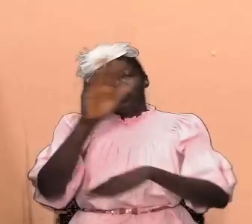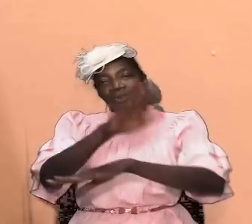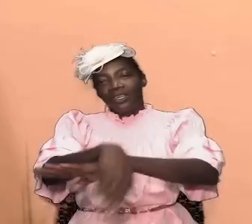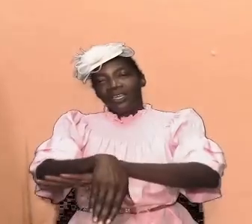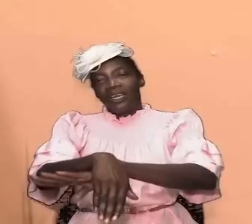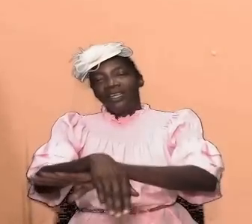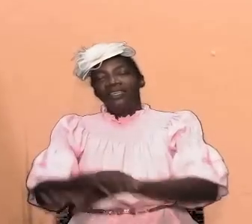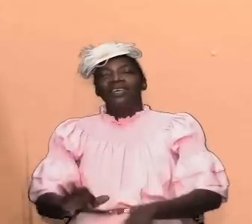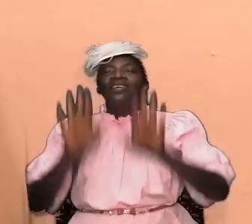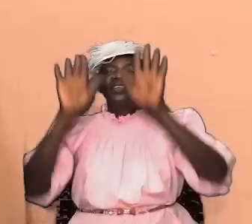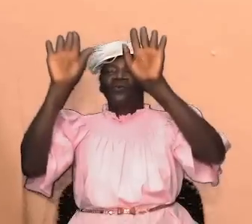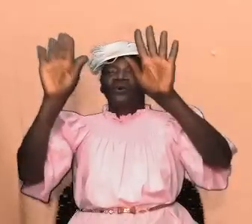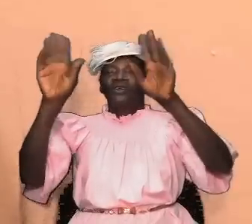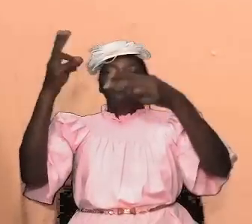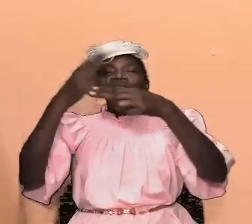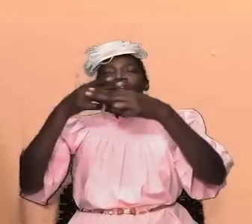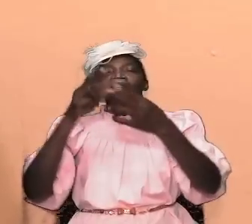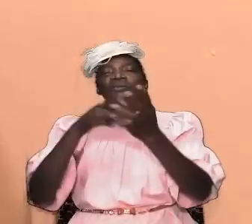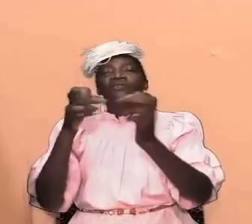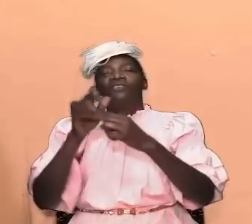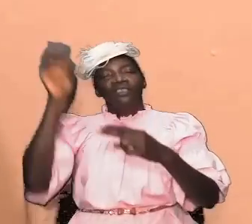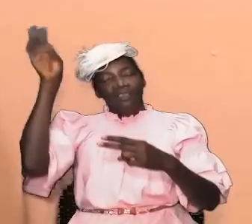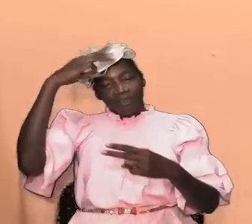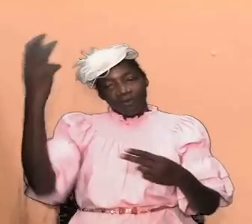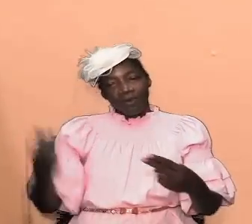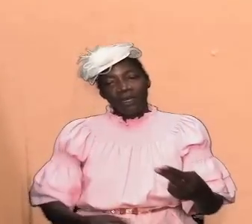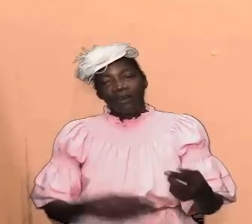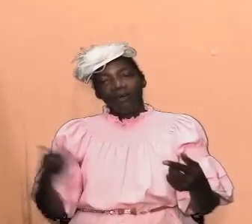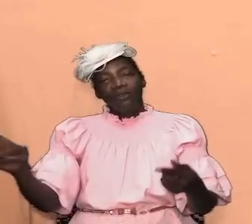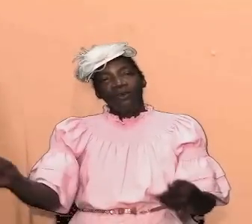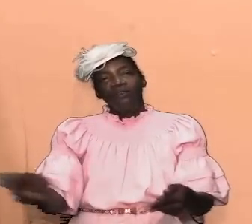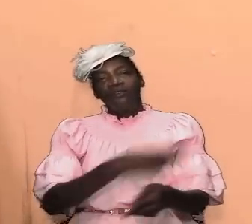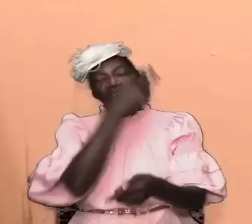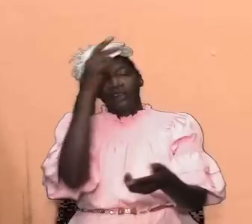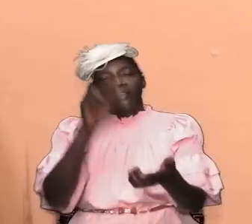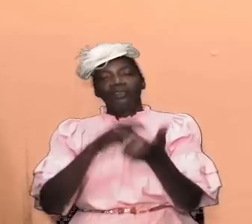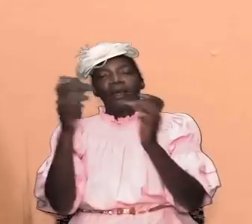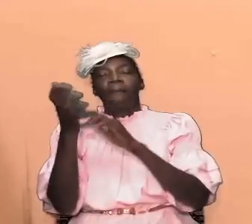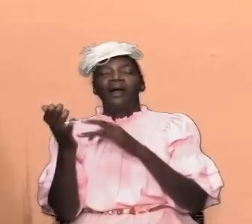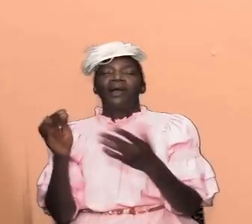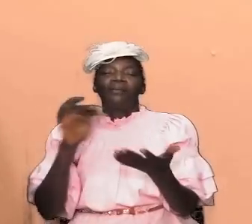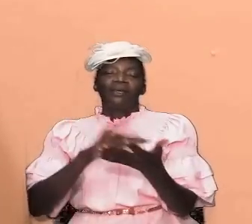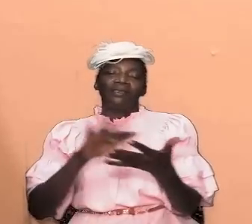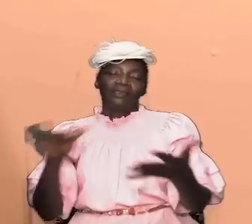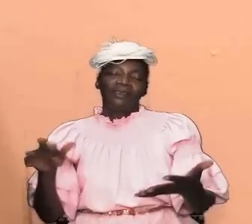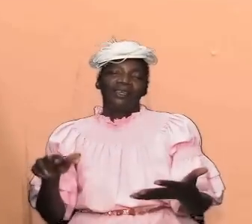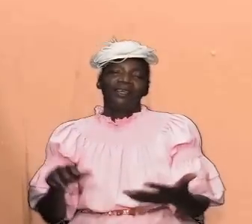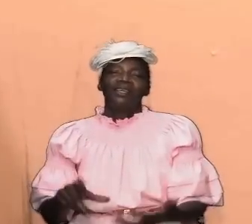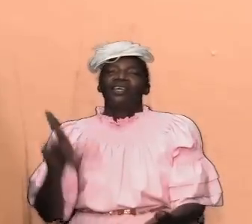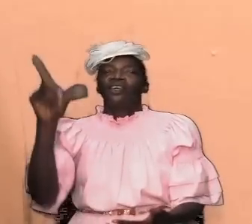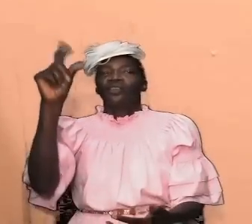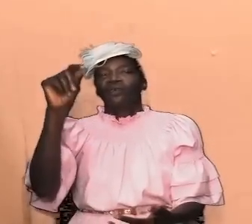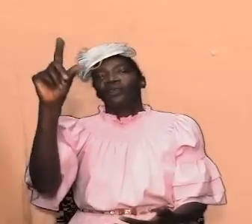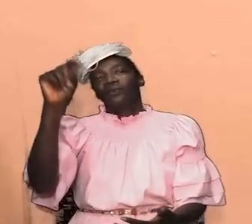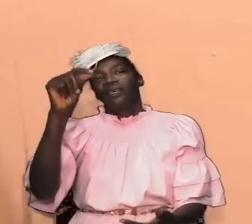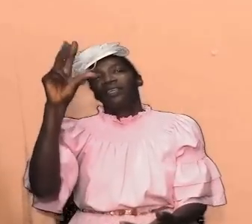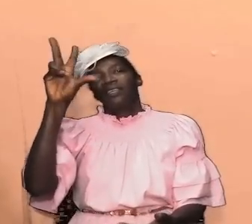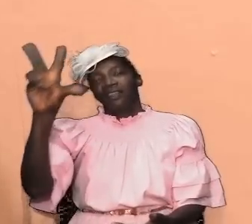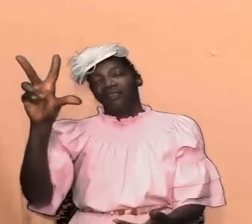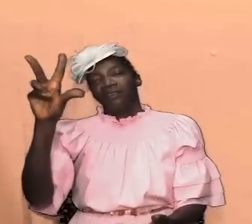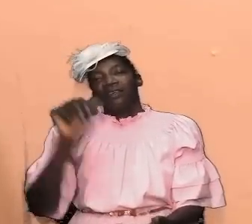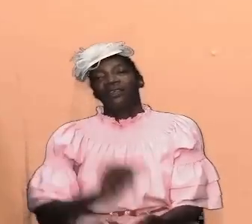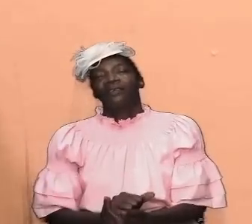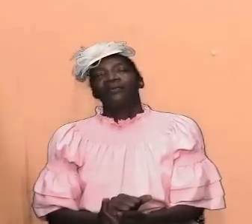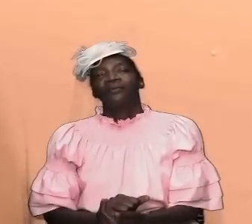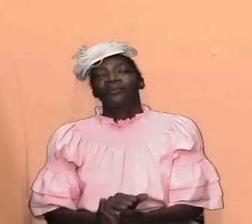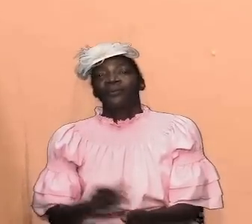wonderful name of Jesus welcome back to our first Bible study in 2023 and we're looking forward